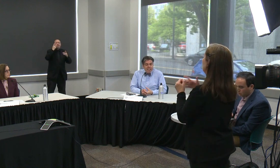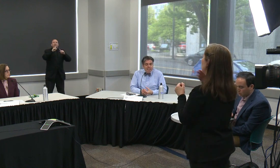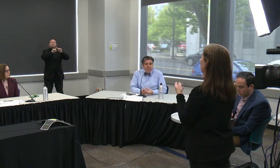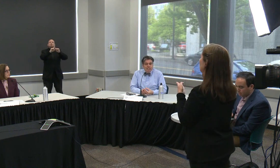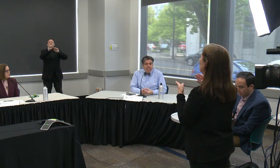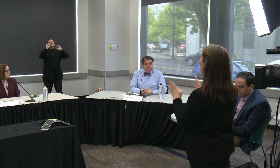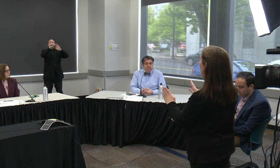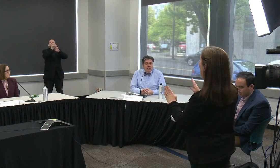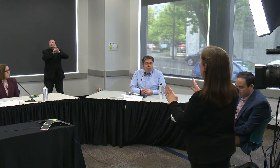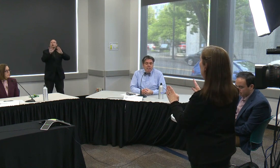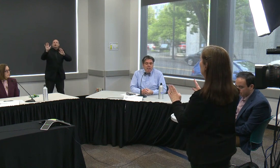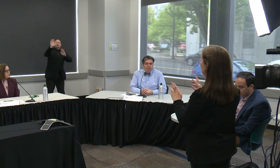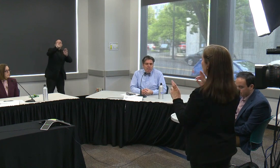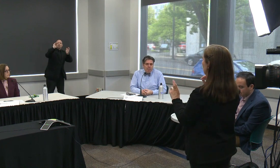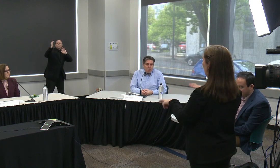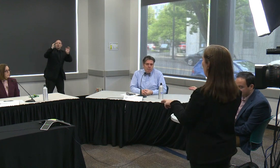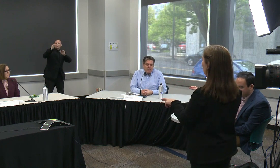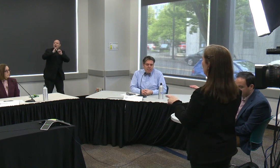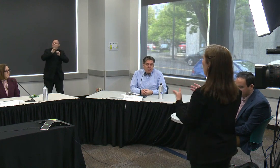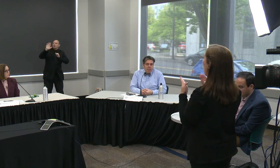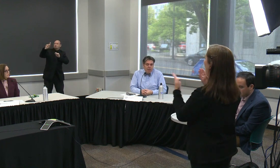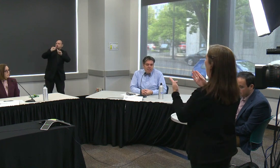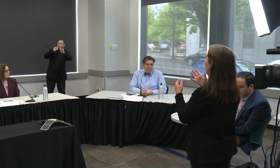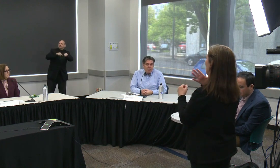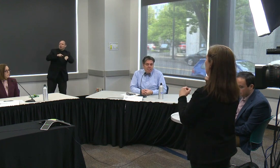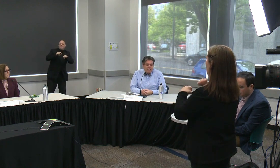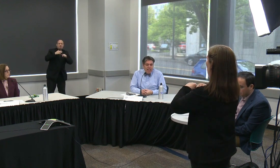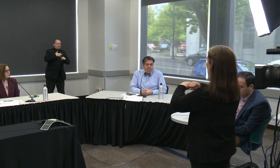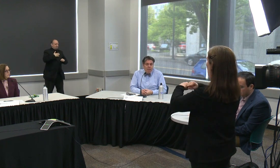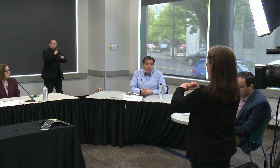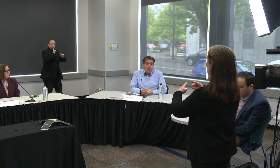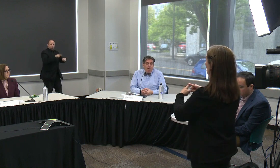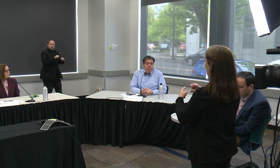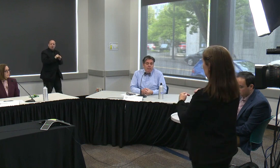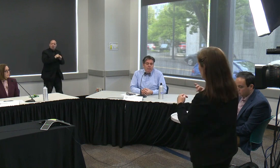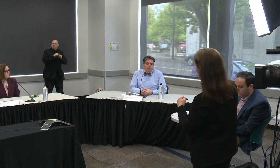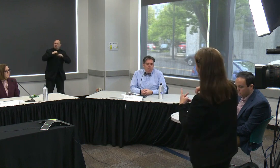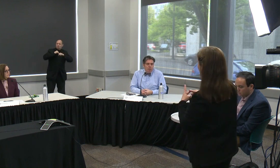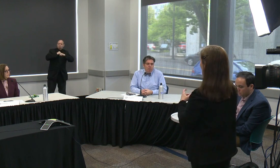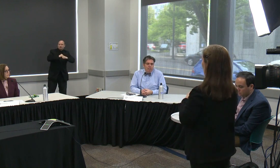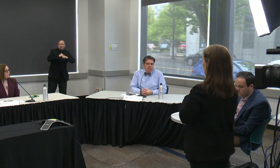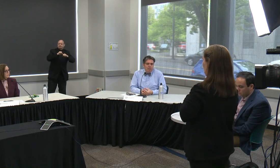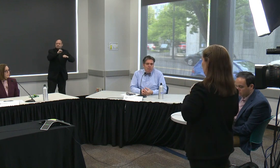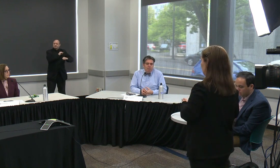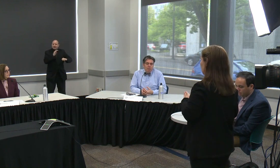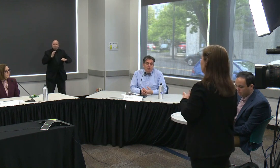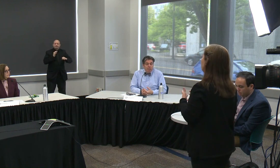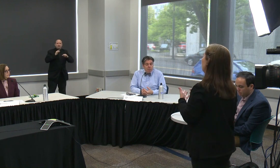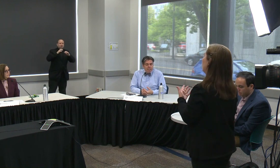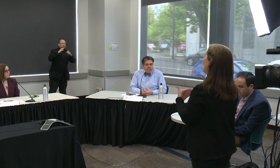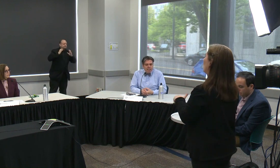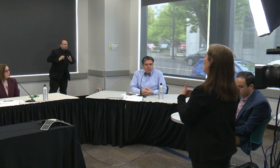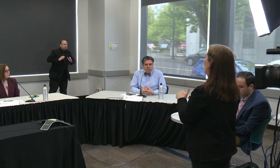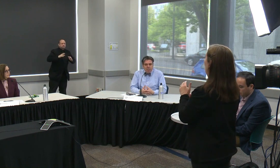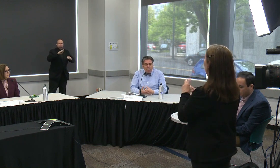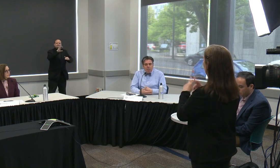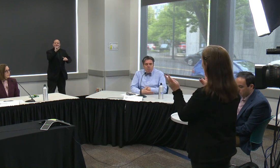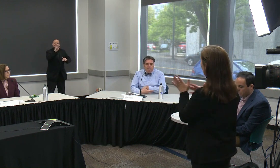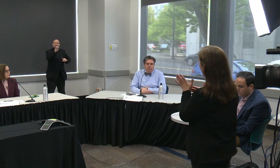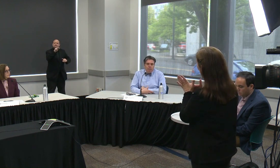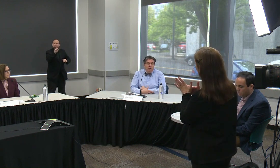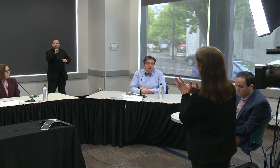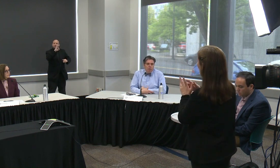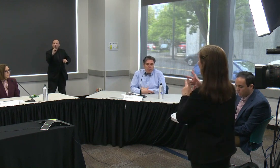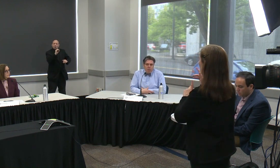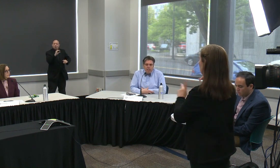testing in these settings so that we can offer the best protection to the residents and the staff because we know these are some of our most vulnerable settings with some of our